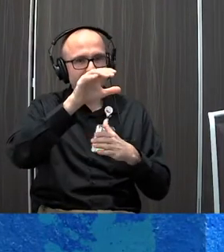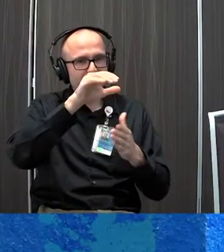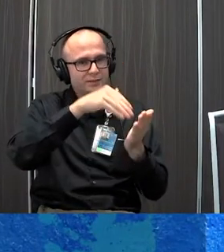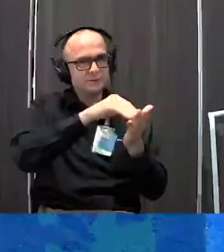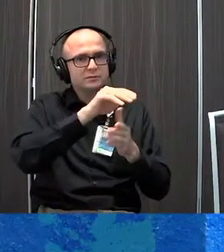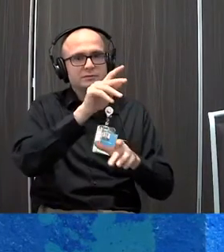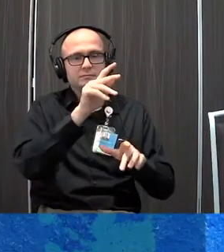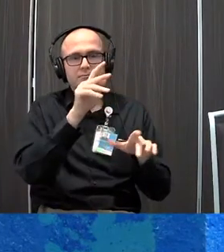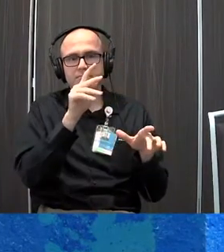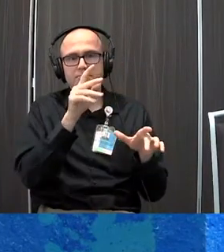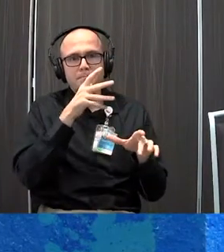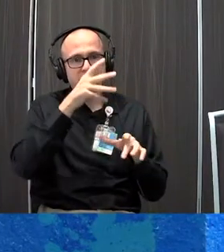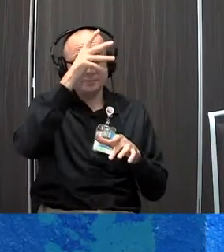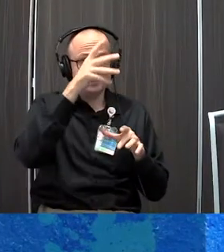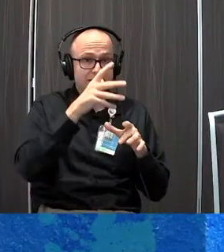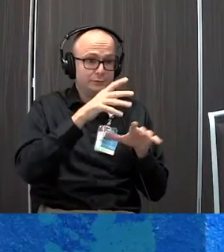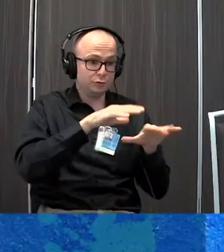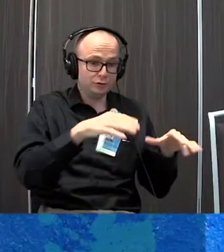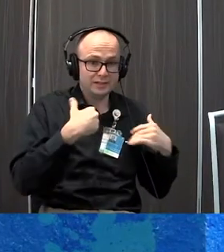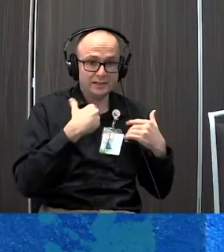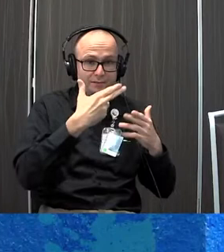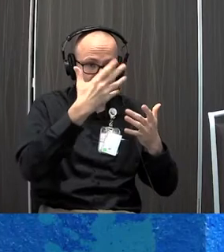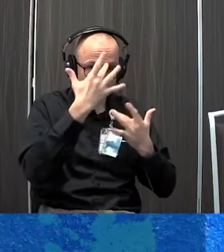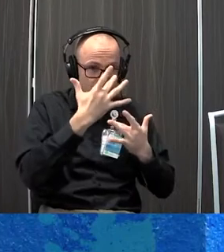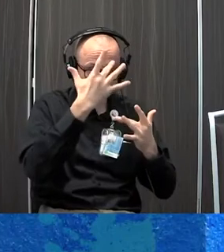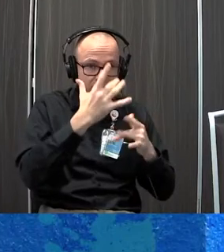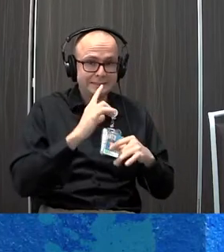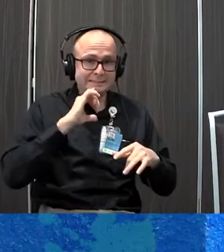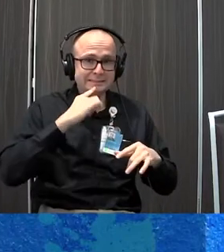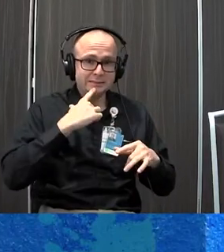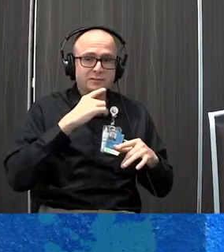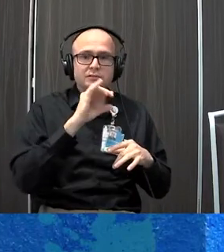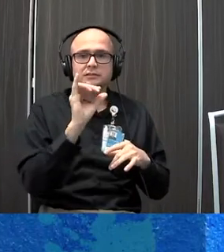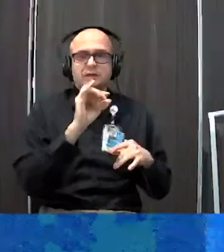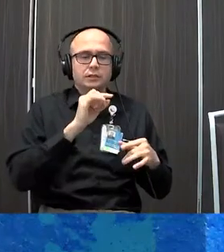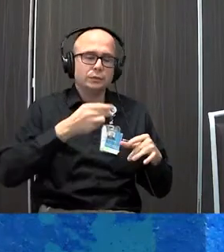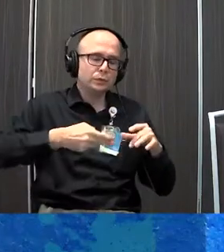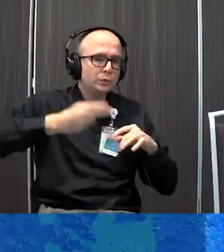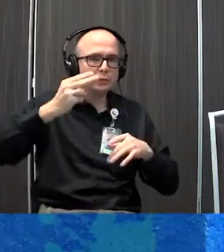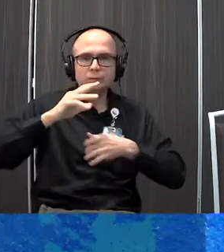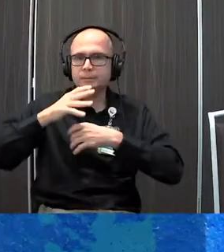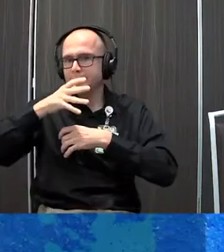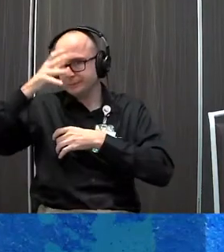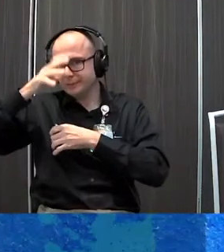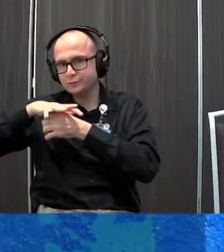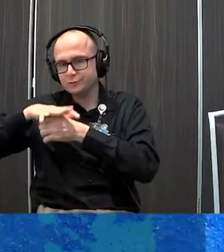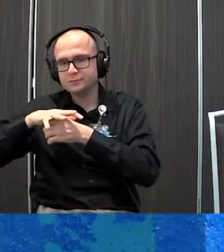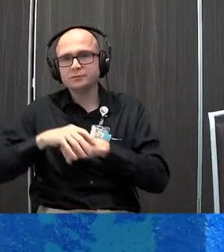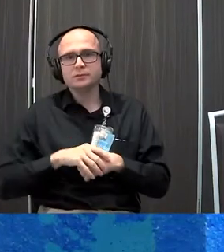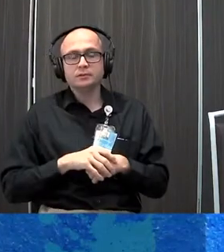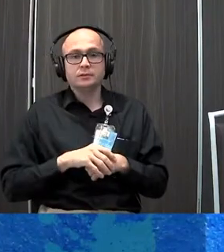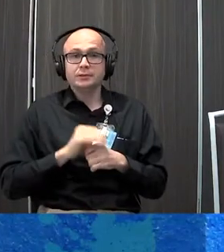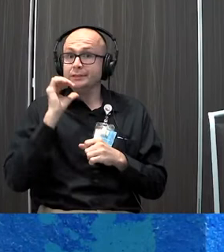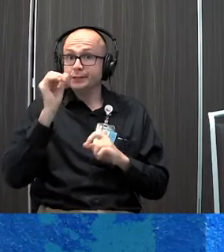parents of children with chronic illness. Higher severity of the condition was associated with even higher levels of parenting stress. And not